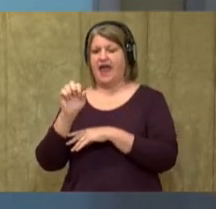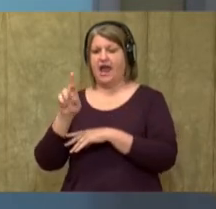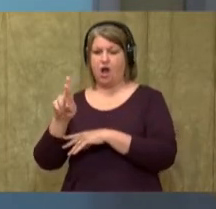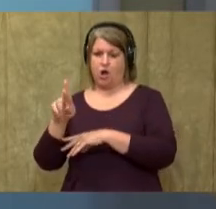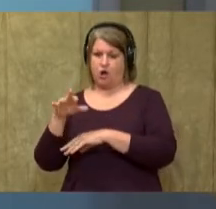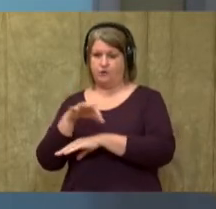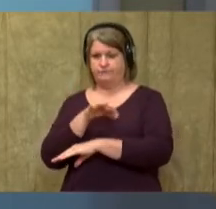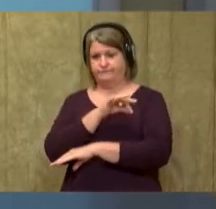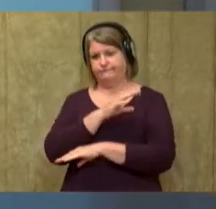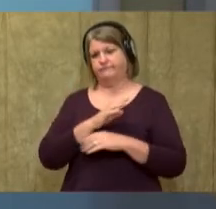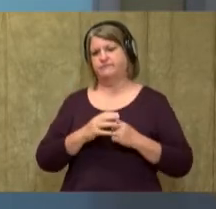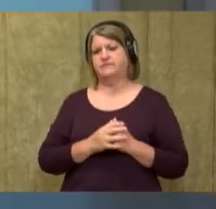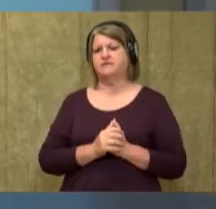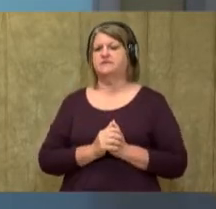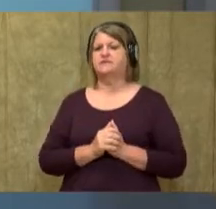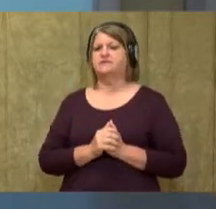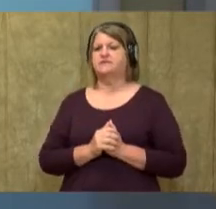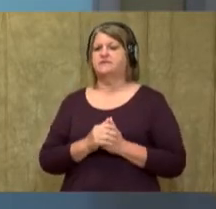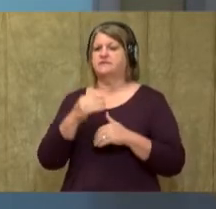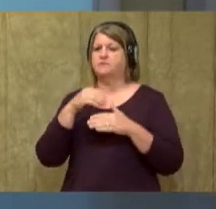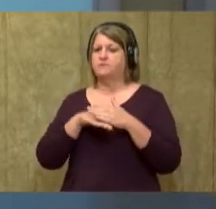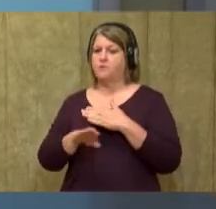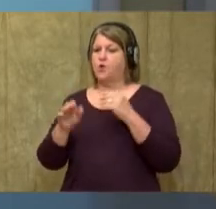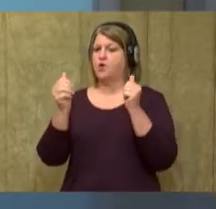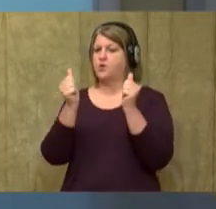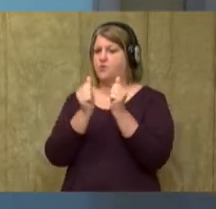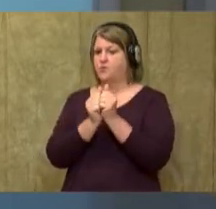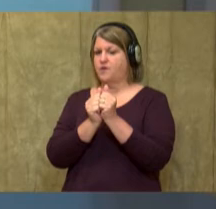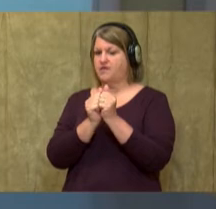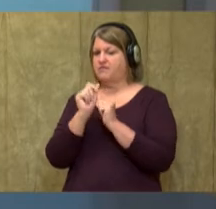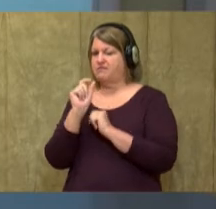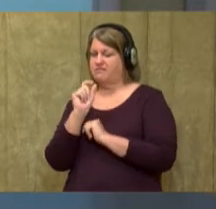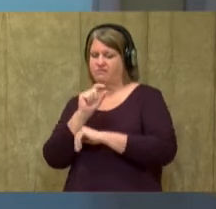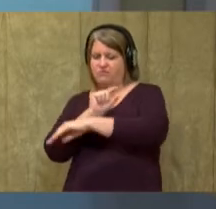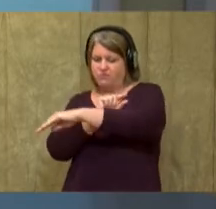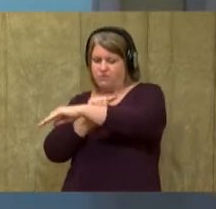born with little hair.